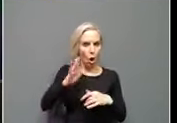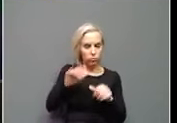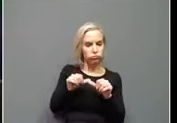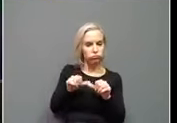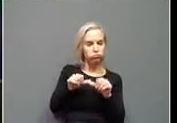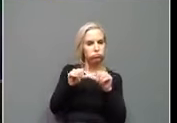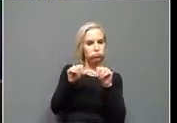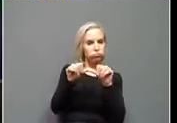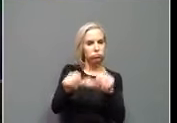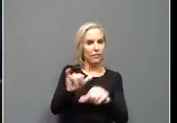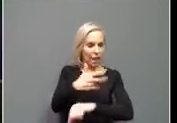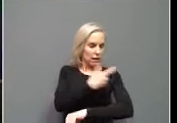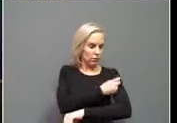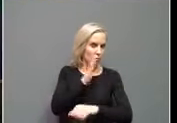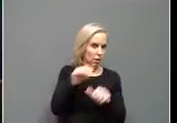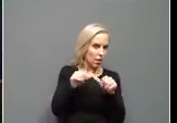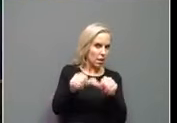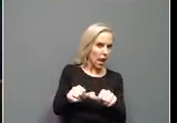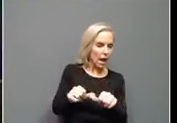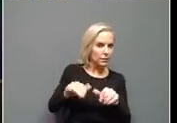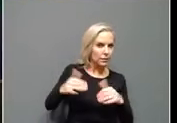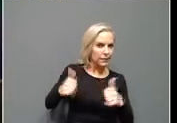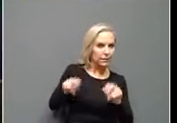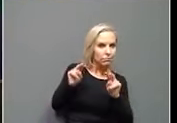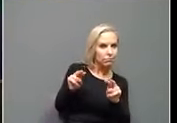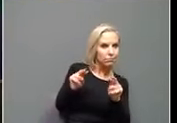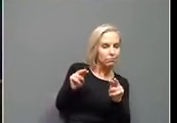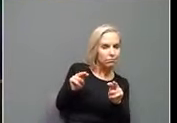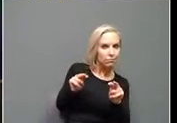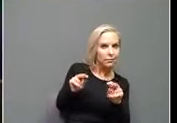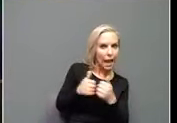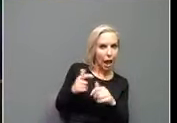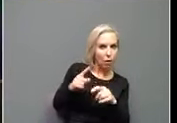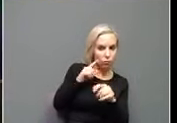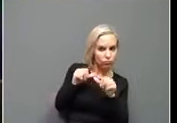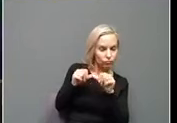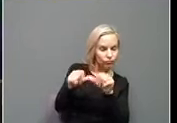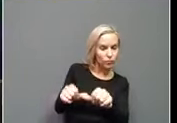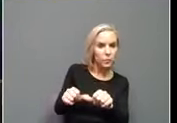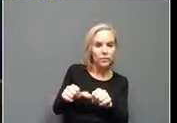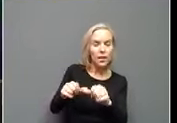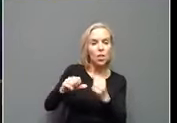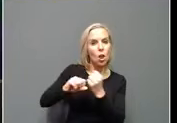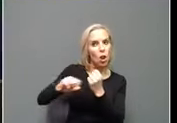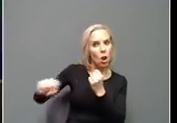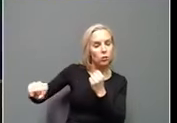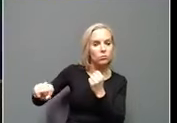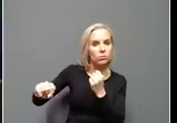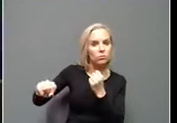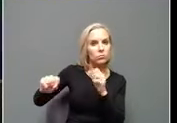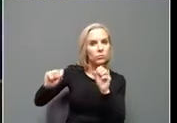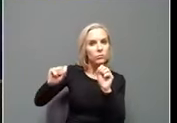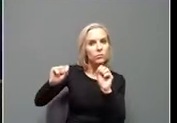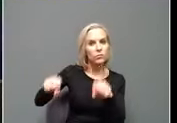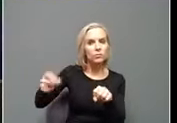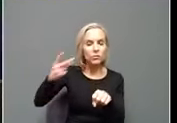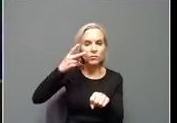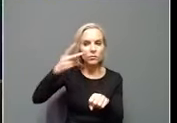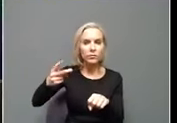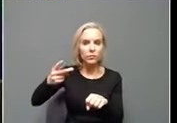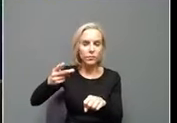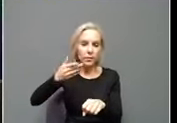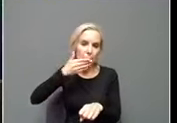And, and that's something we're all waiting to see. But, but, uh, the longer it goes before they, they, they start seeing that the better